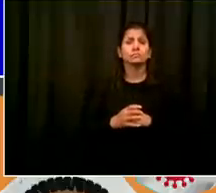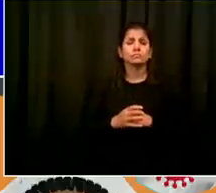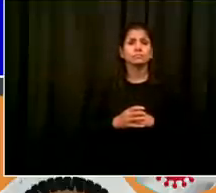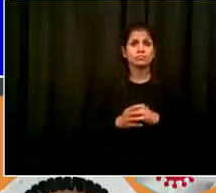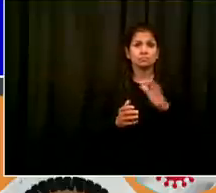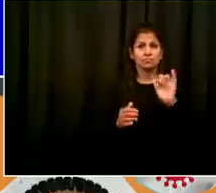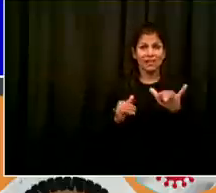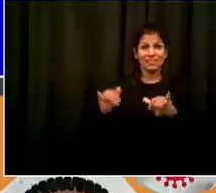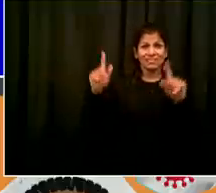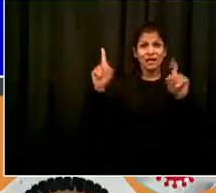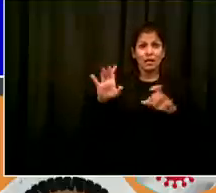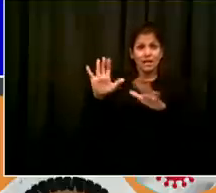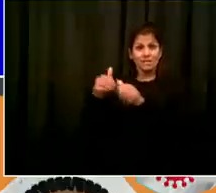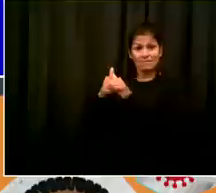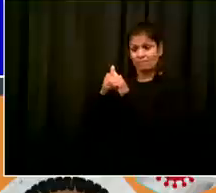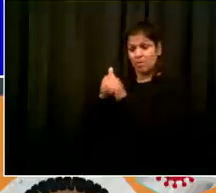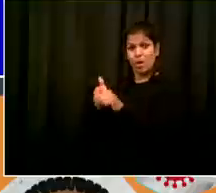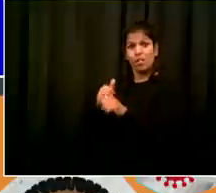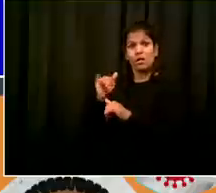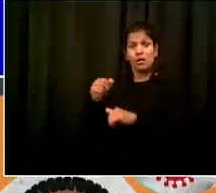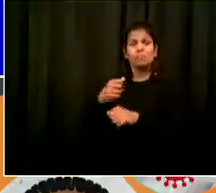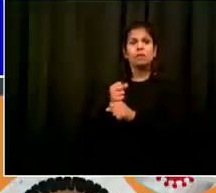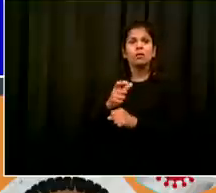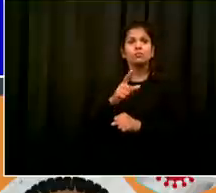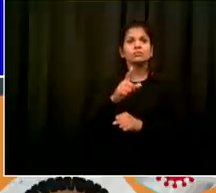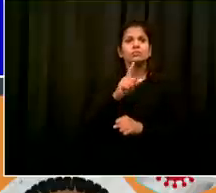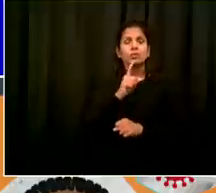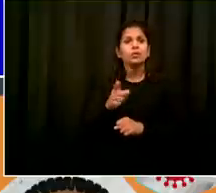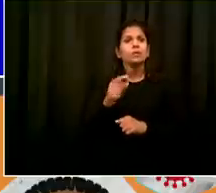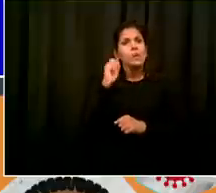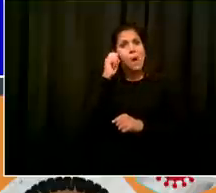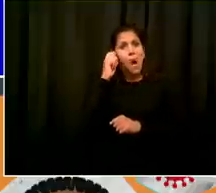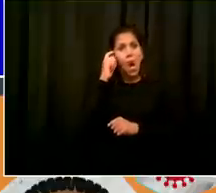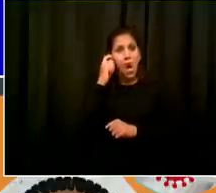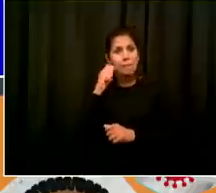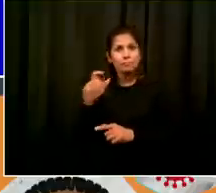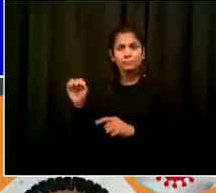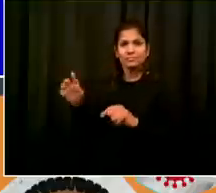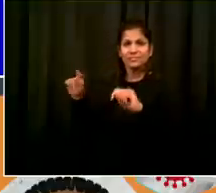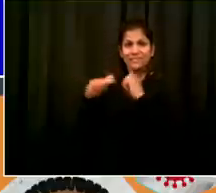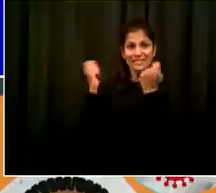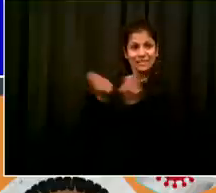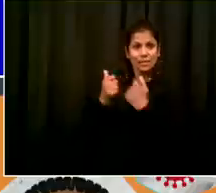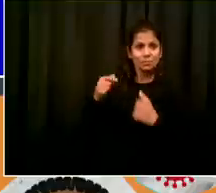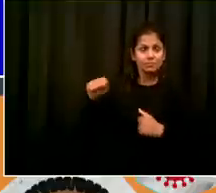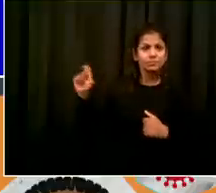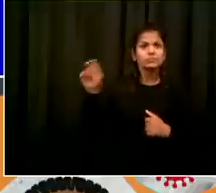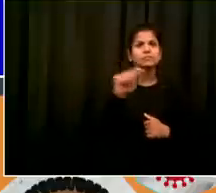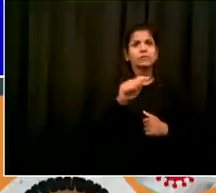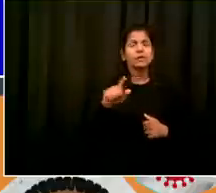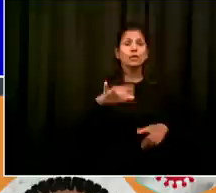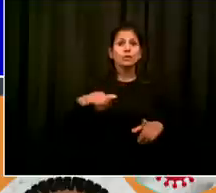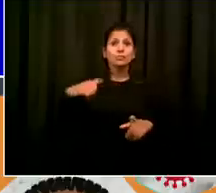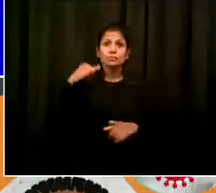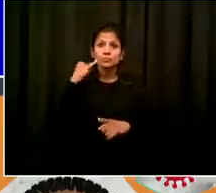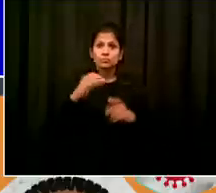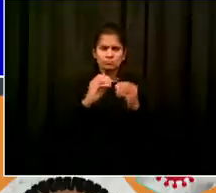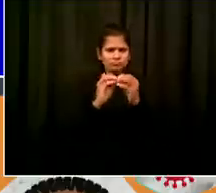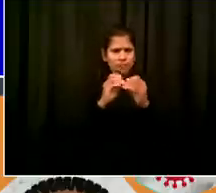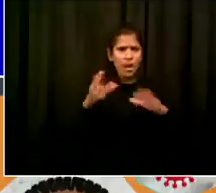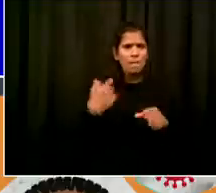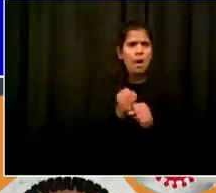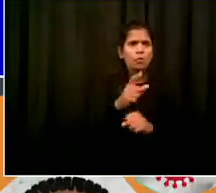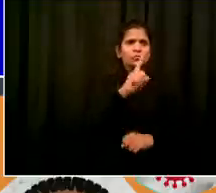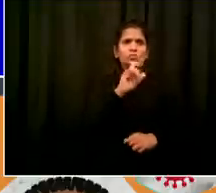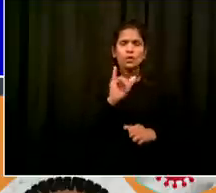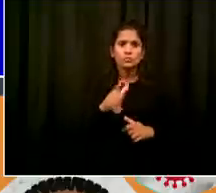positive and thank God it's not a lot of people in the city but for those who do test positive test and trace is there for you to make sure you get the help